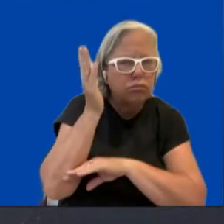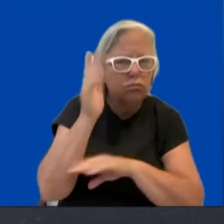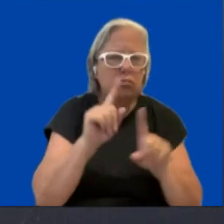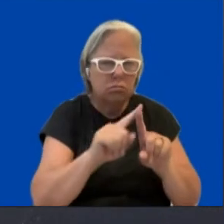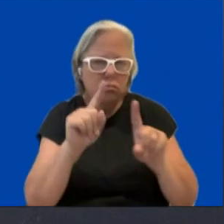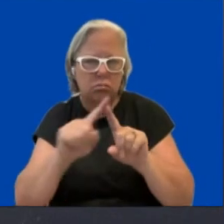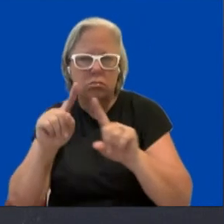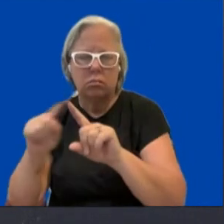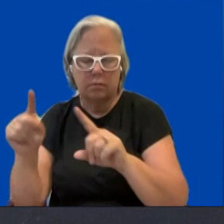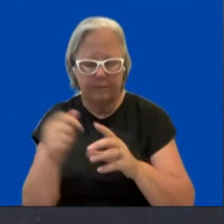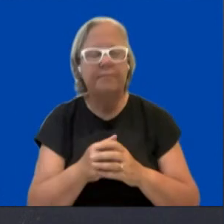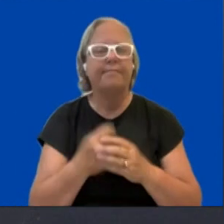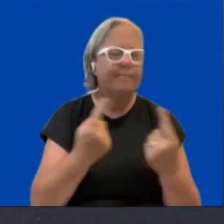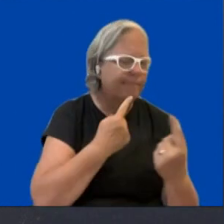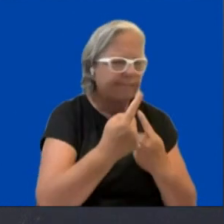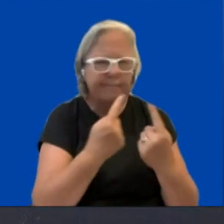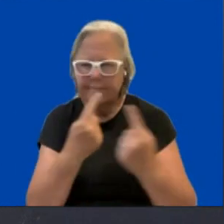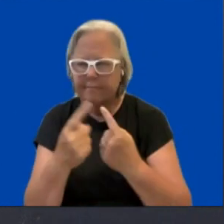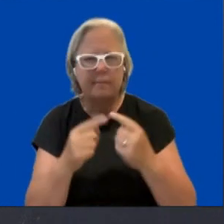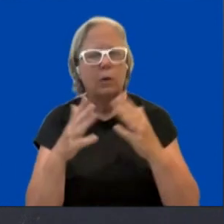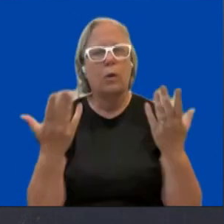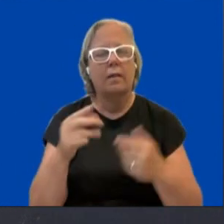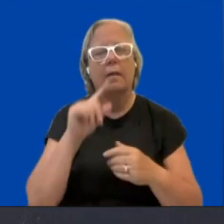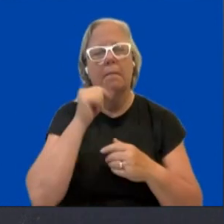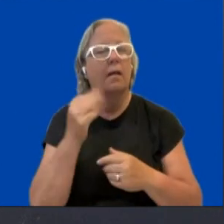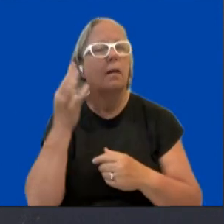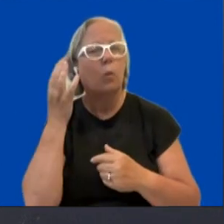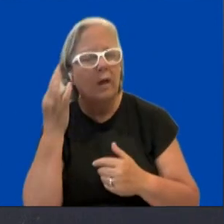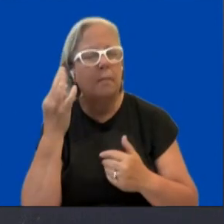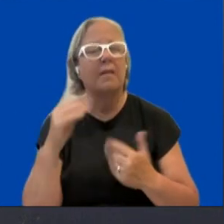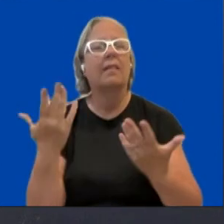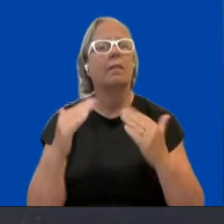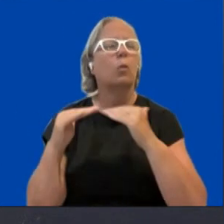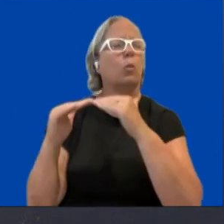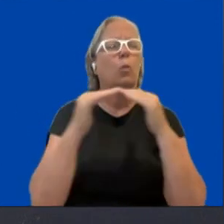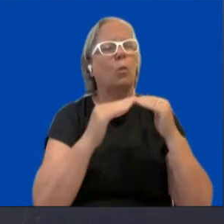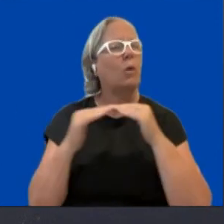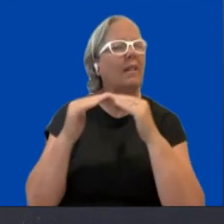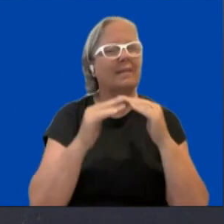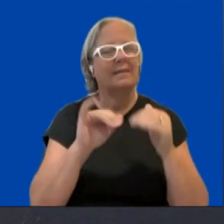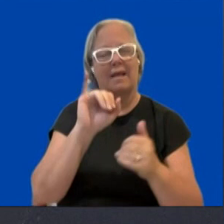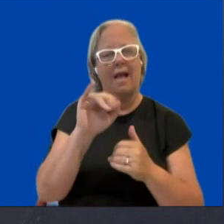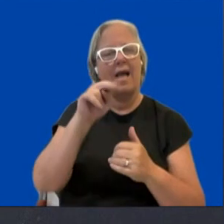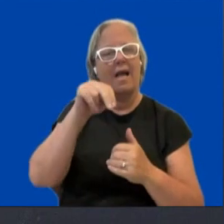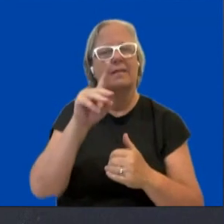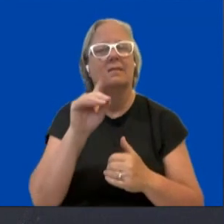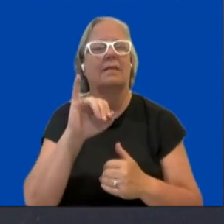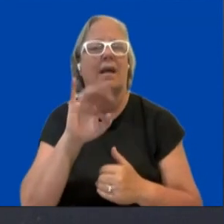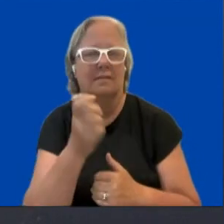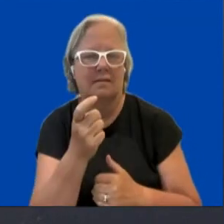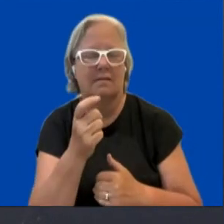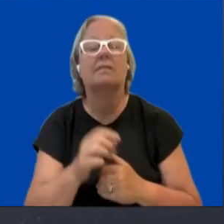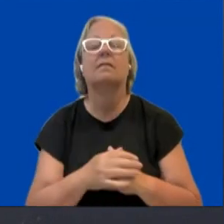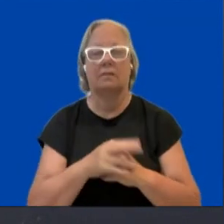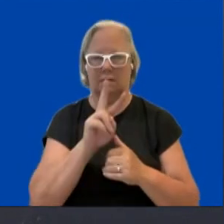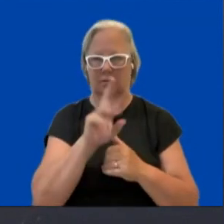Equality Index 2023. We will explore the progress that has been achieved so far and we